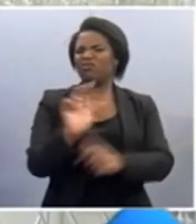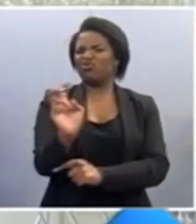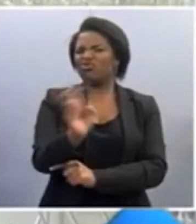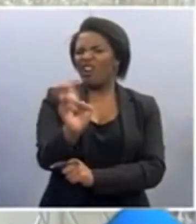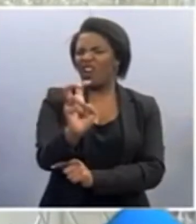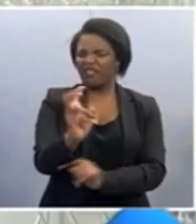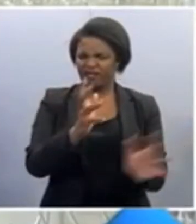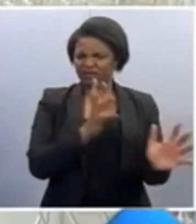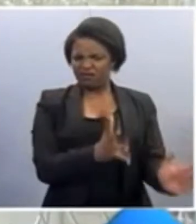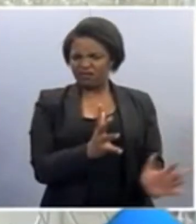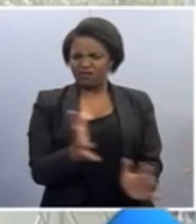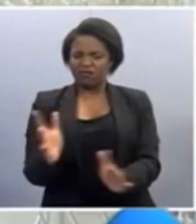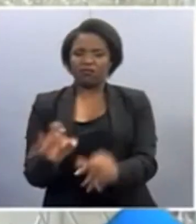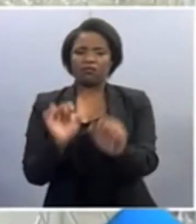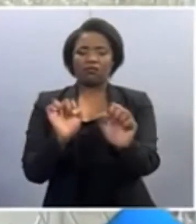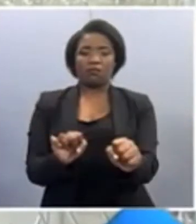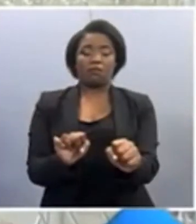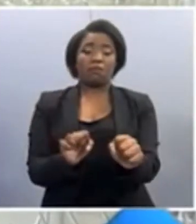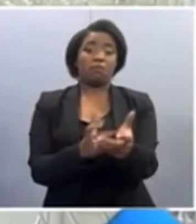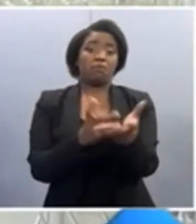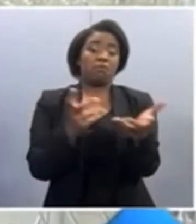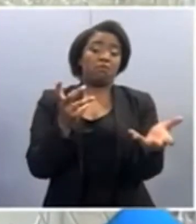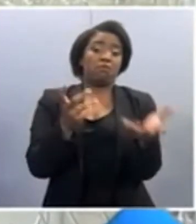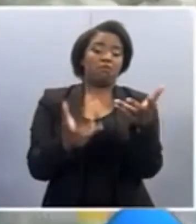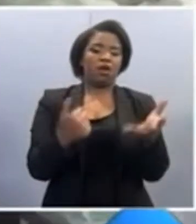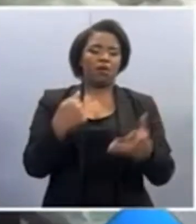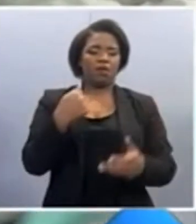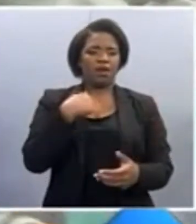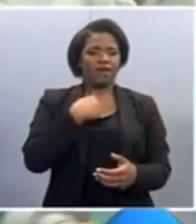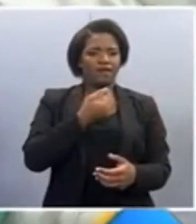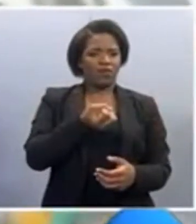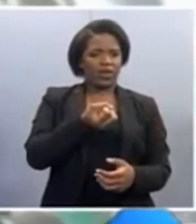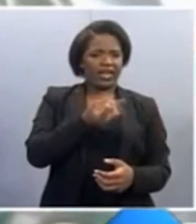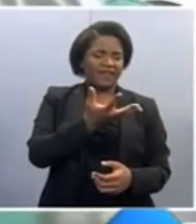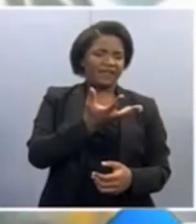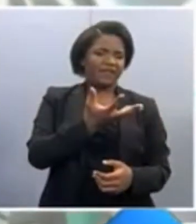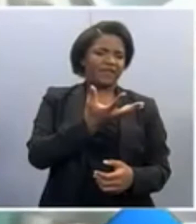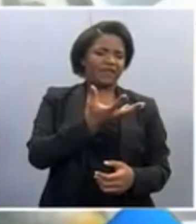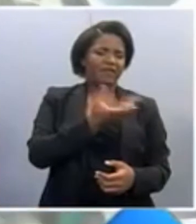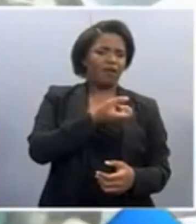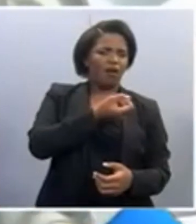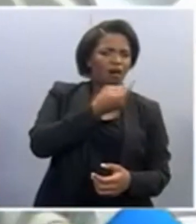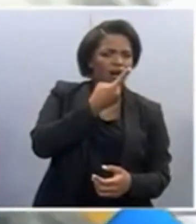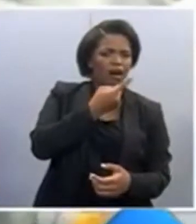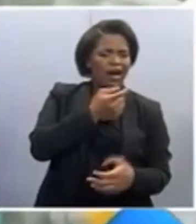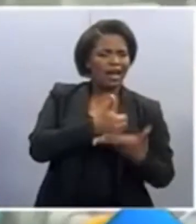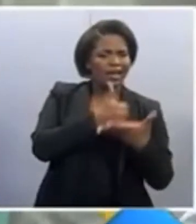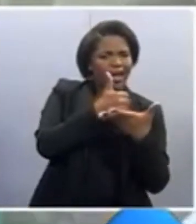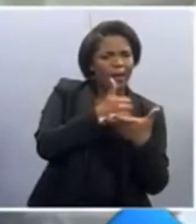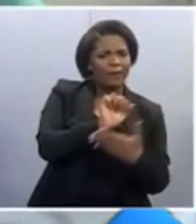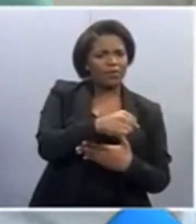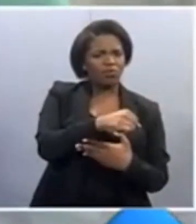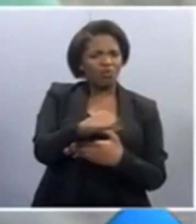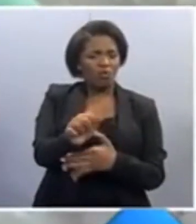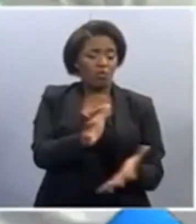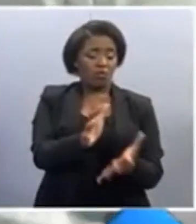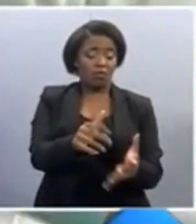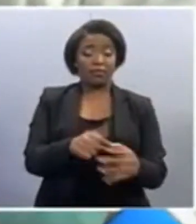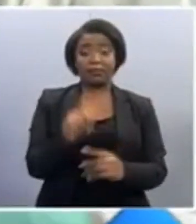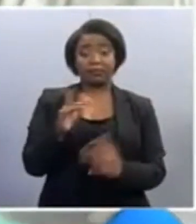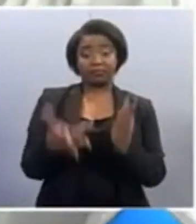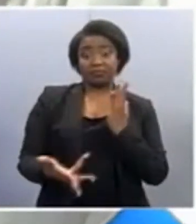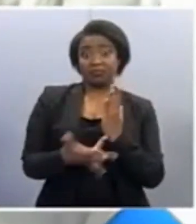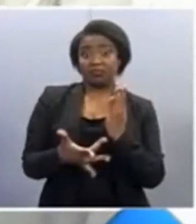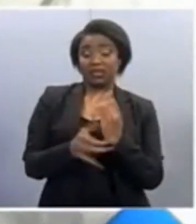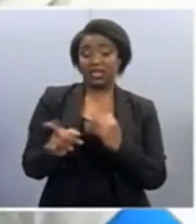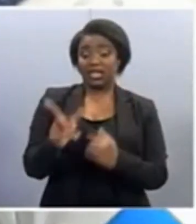they act on, such as drug resistance. Armed with cutting-edge technology, scientists at the